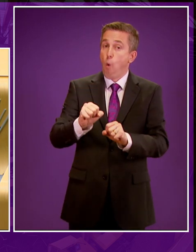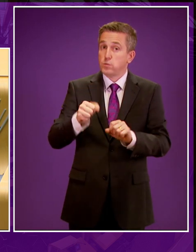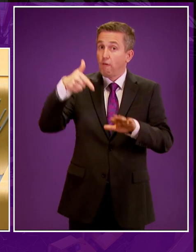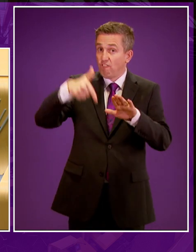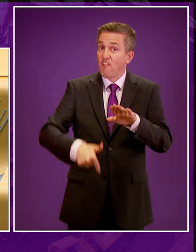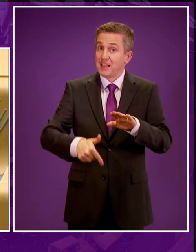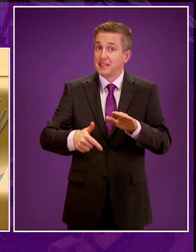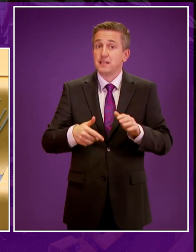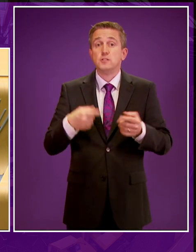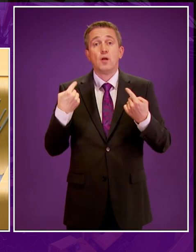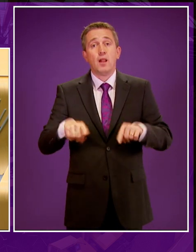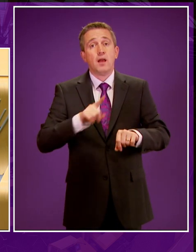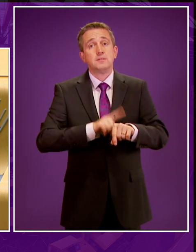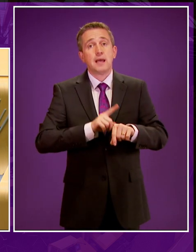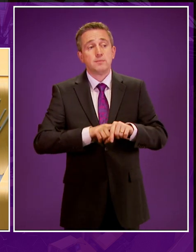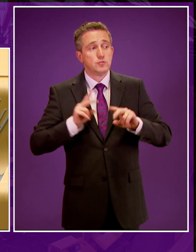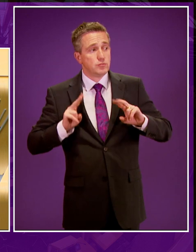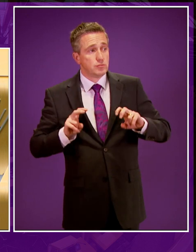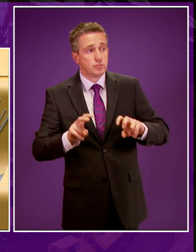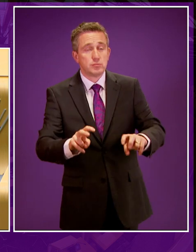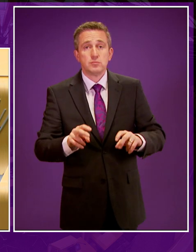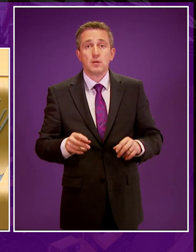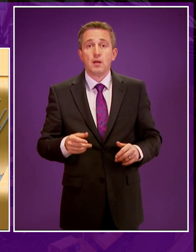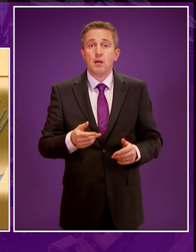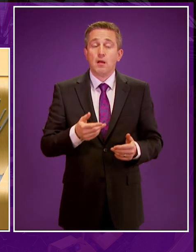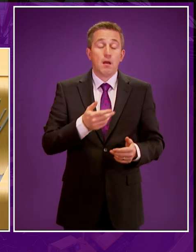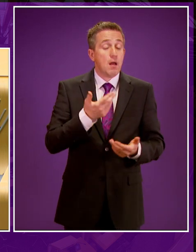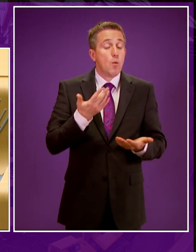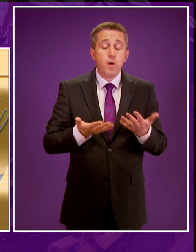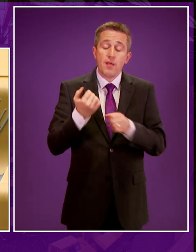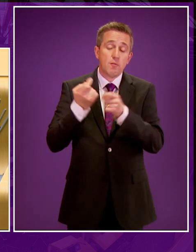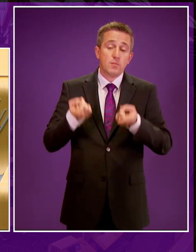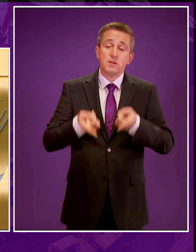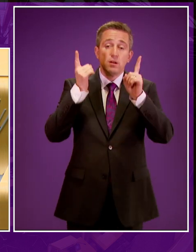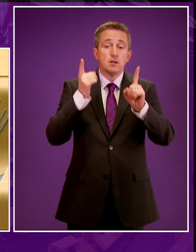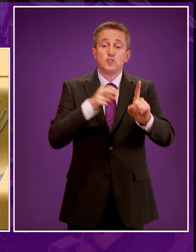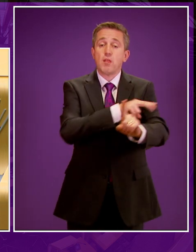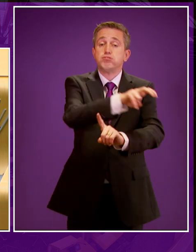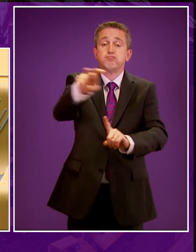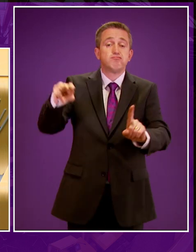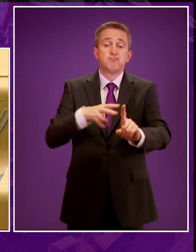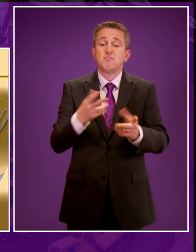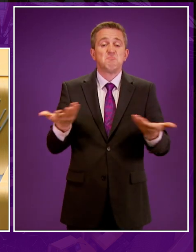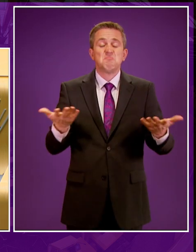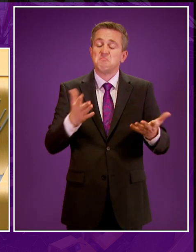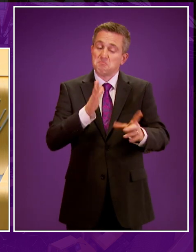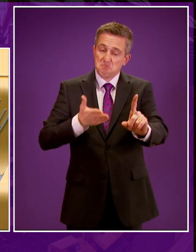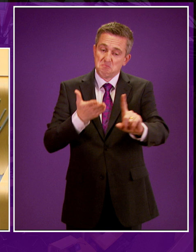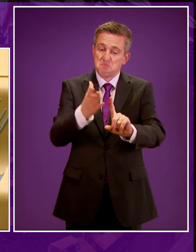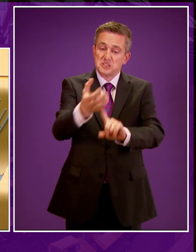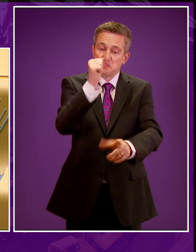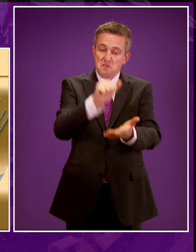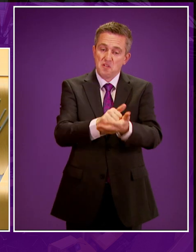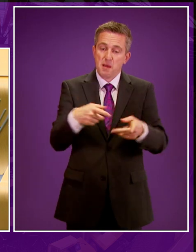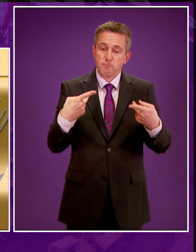gathered the evidence needed. And whether the Minister took the scenic route or not, I'd rather he took the correct route, and that's the route I believe he has